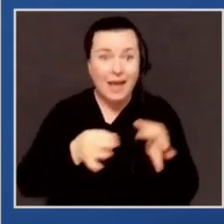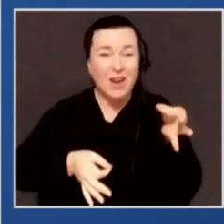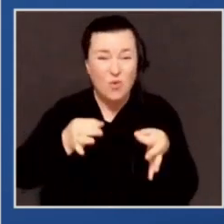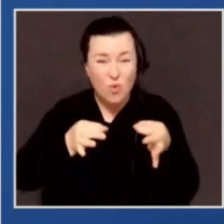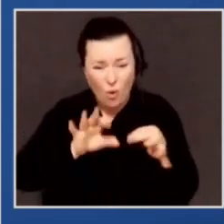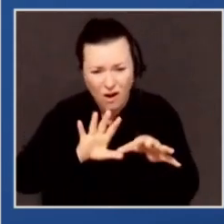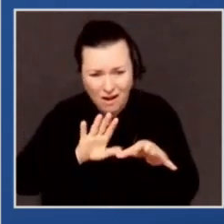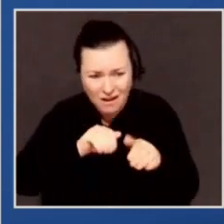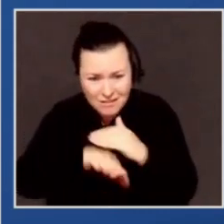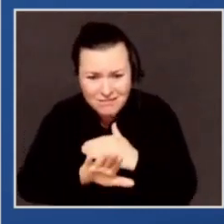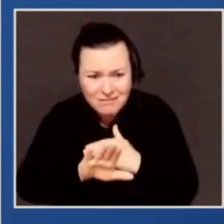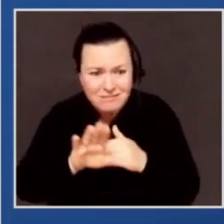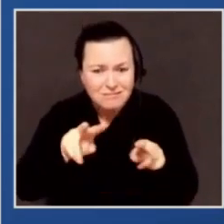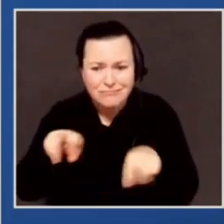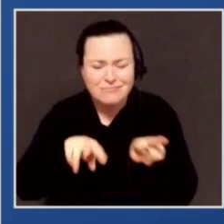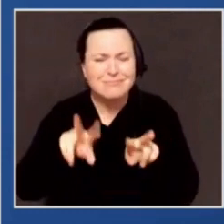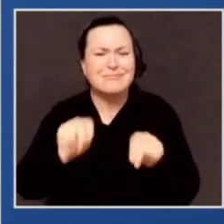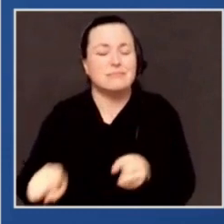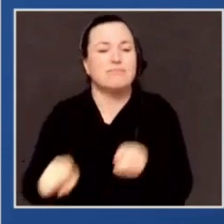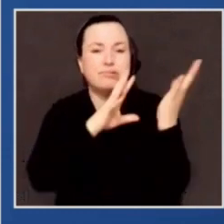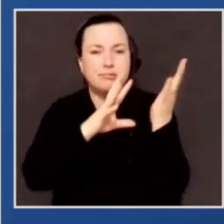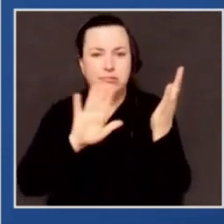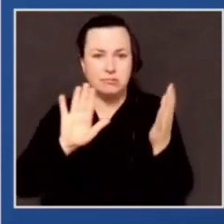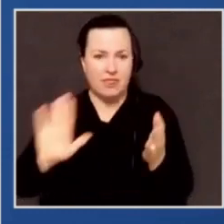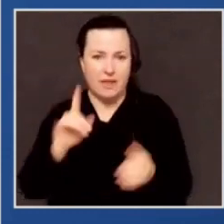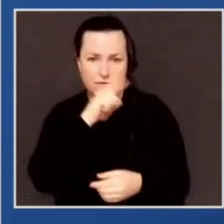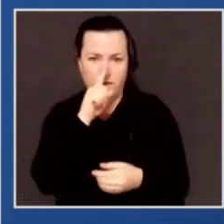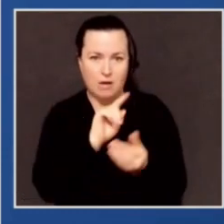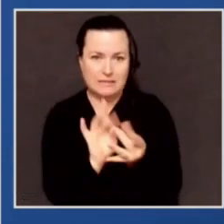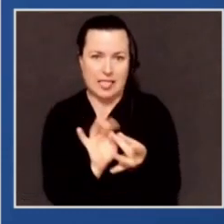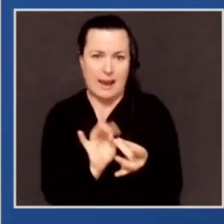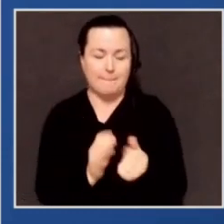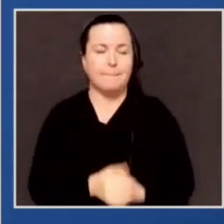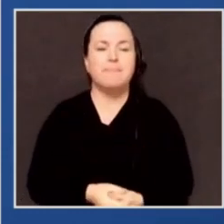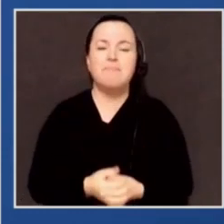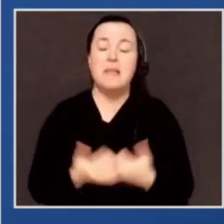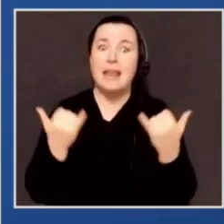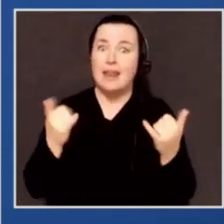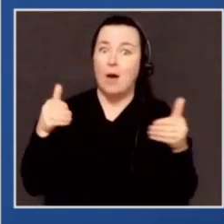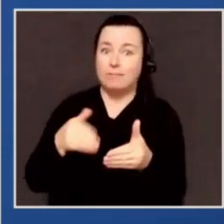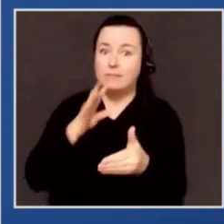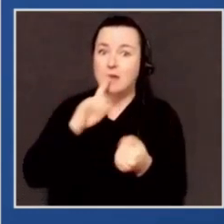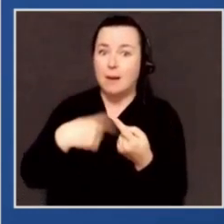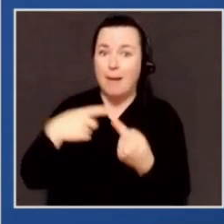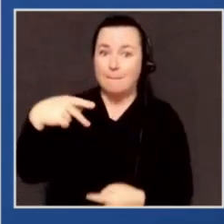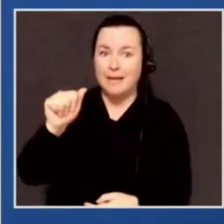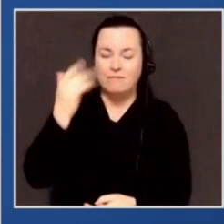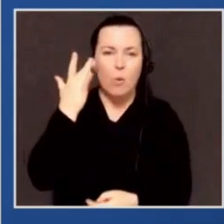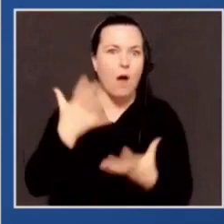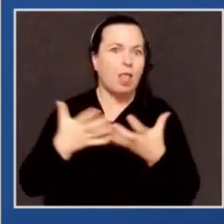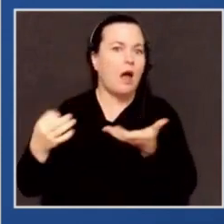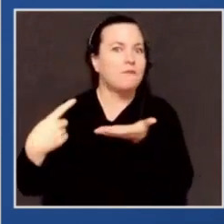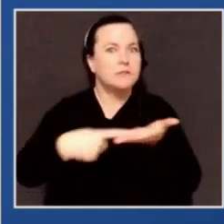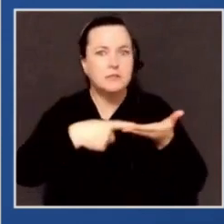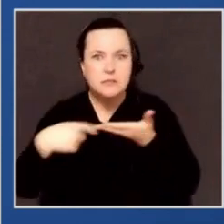threw the claim out. Now, I'm turning to Pennsylvania, just because there's been a lot of discussion of what the Republicans have been attempting to do